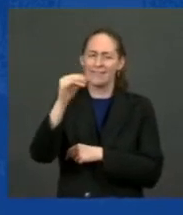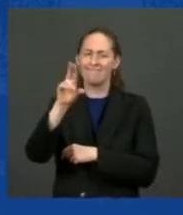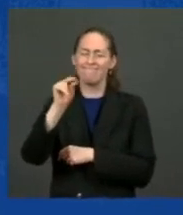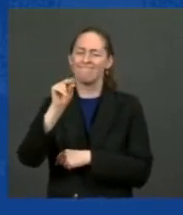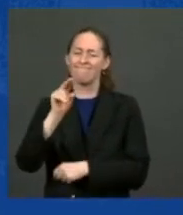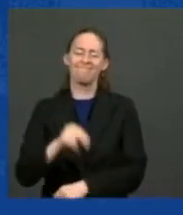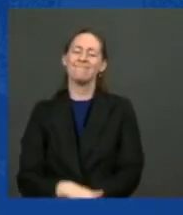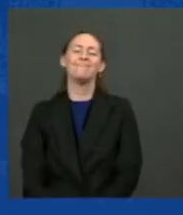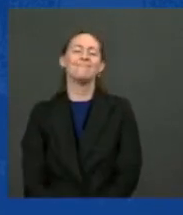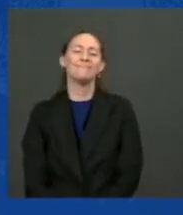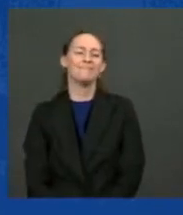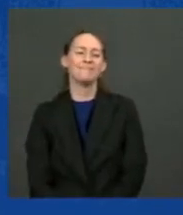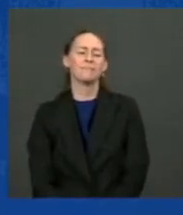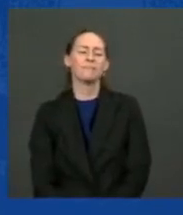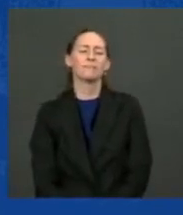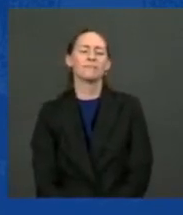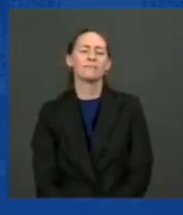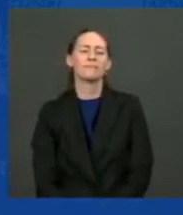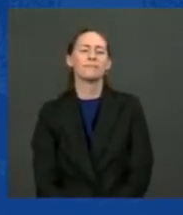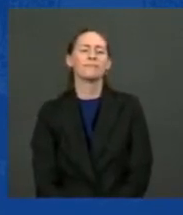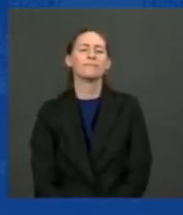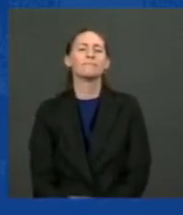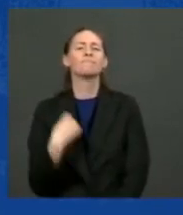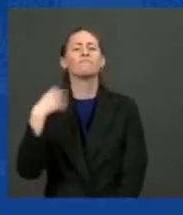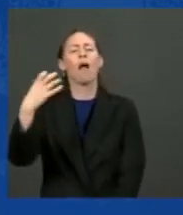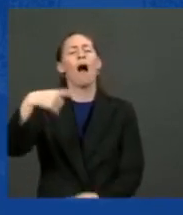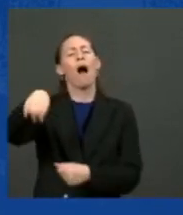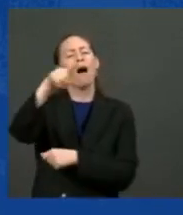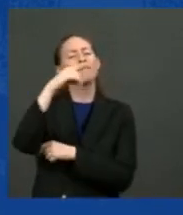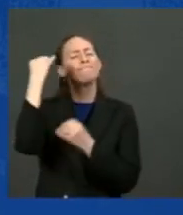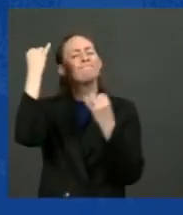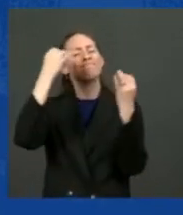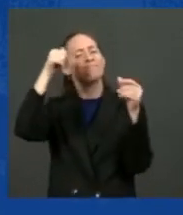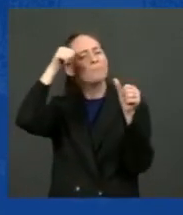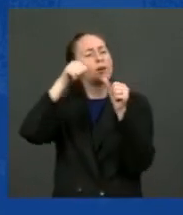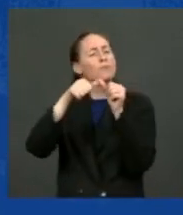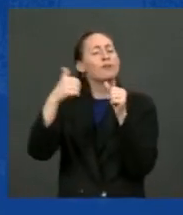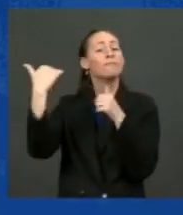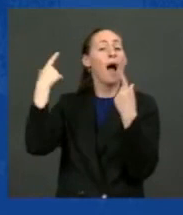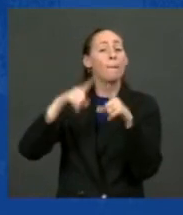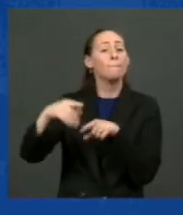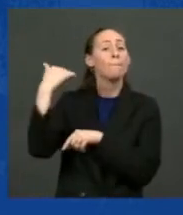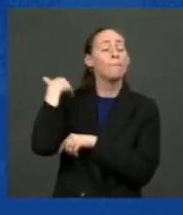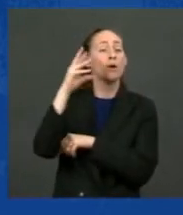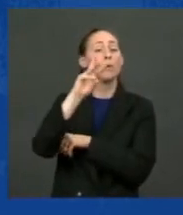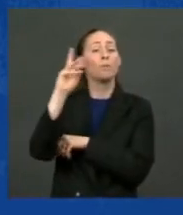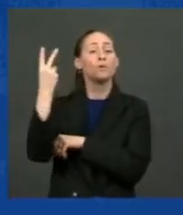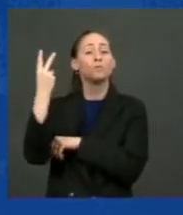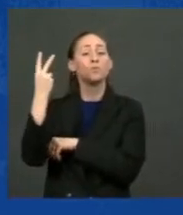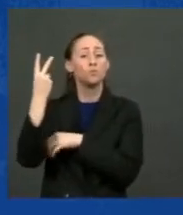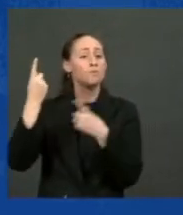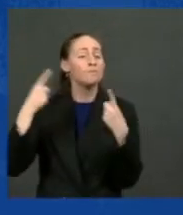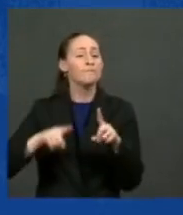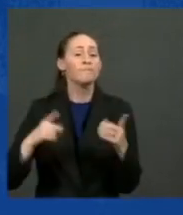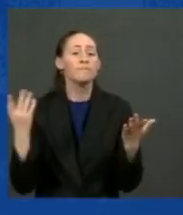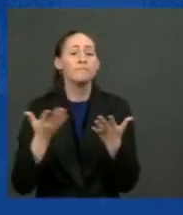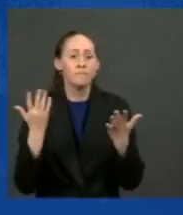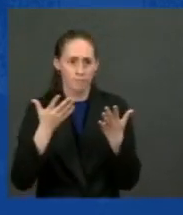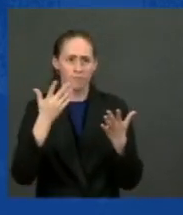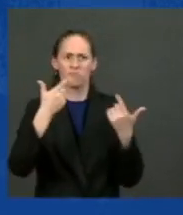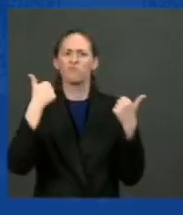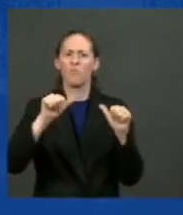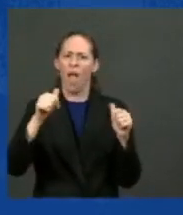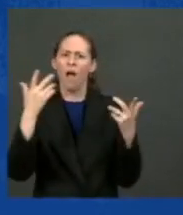Look, just look back a little ways. After World War II, the United States did what we're trying to do now, invested